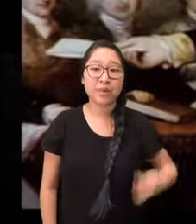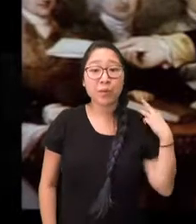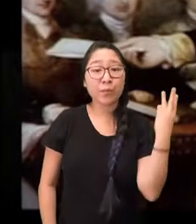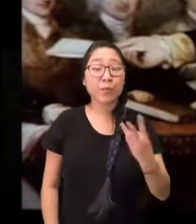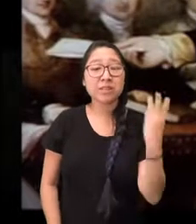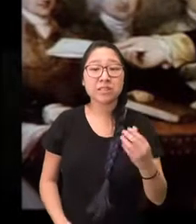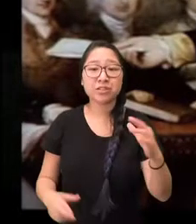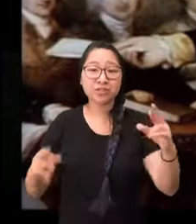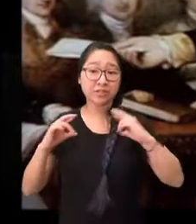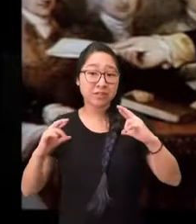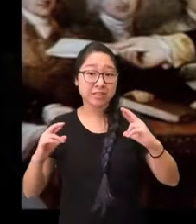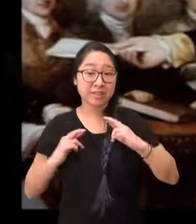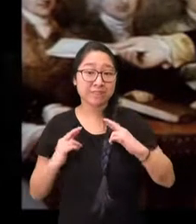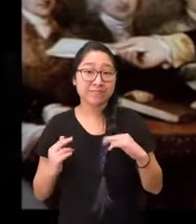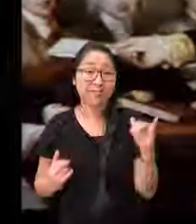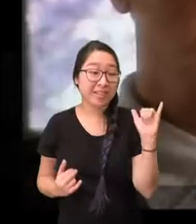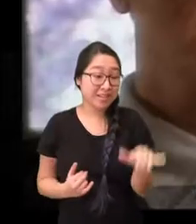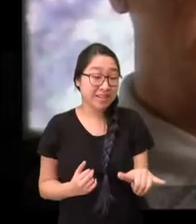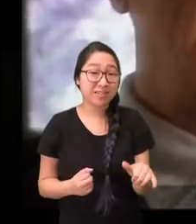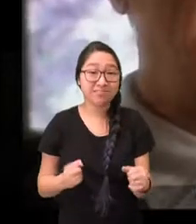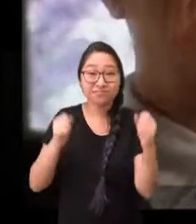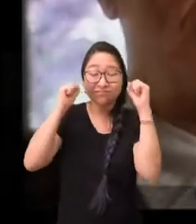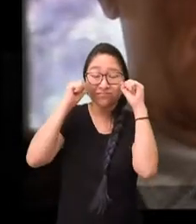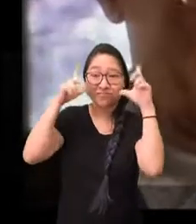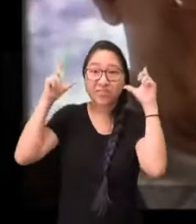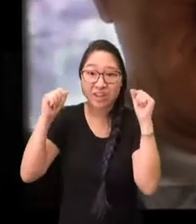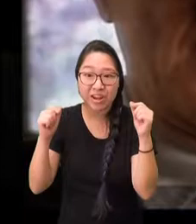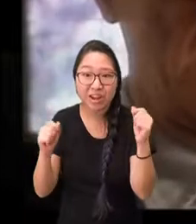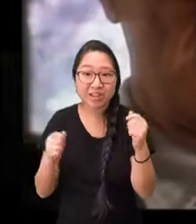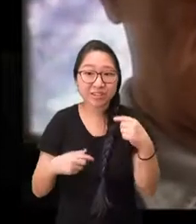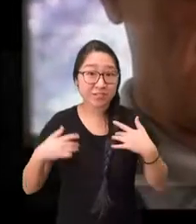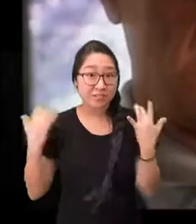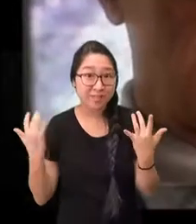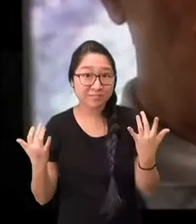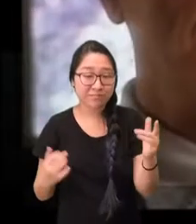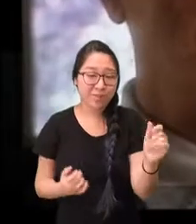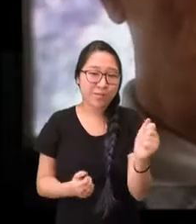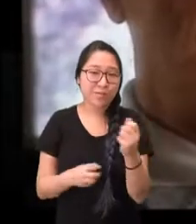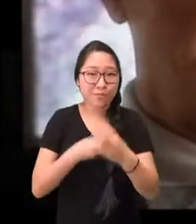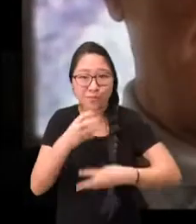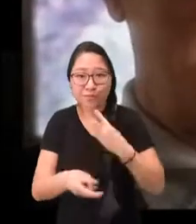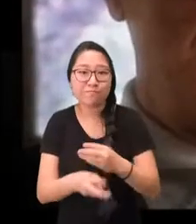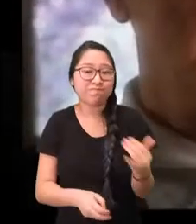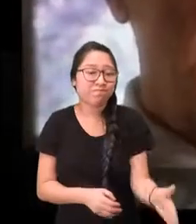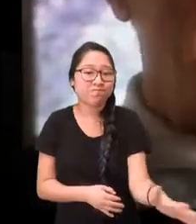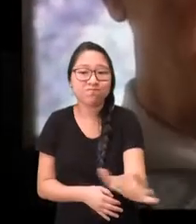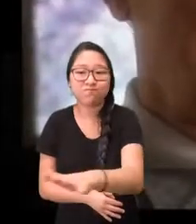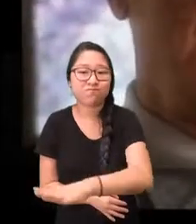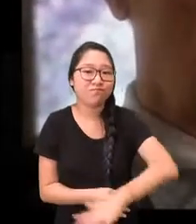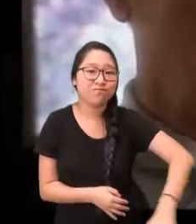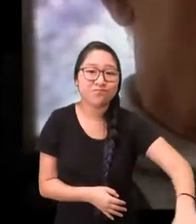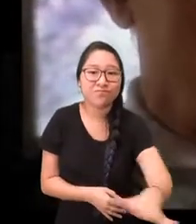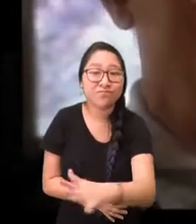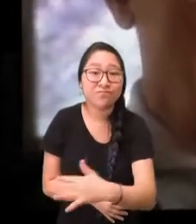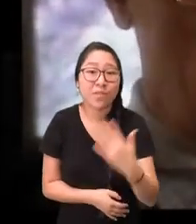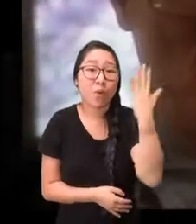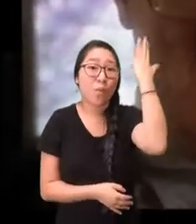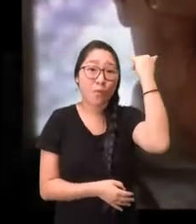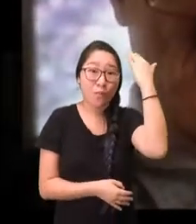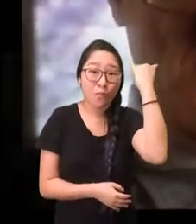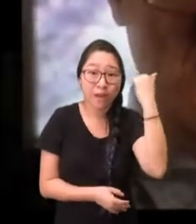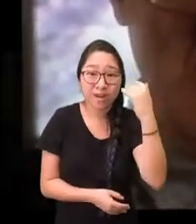Washington's surrender of his sword to Congress was an electrifying event throughout the world I mean it just captivated the world